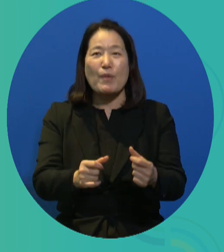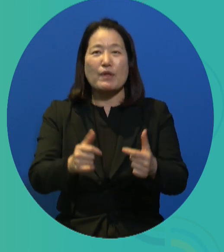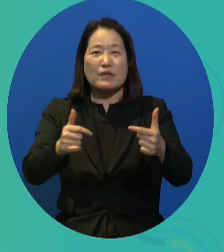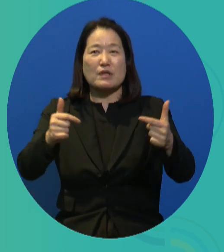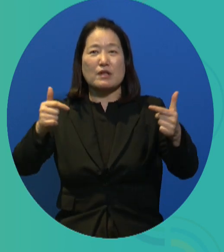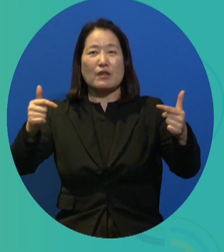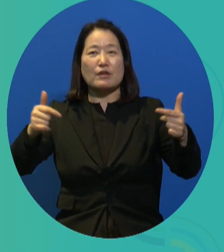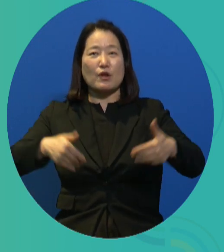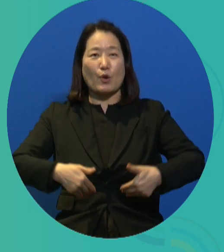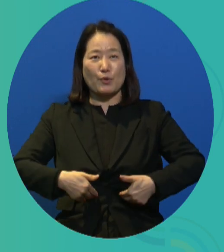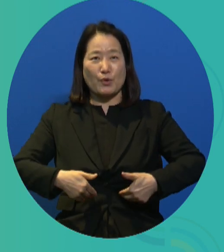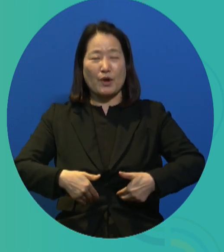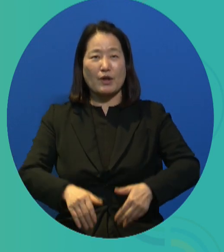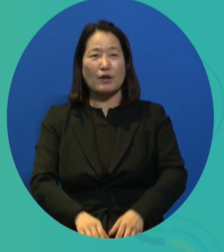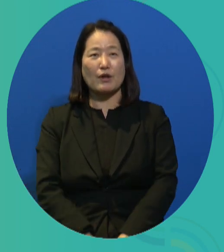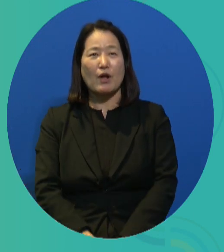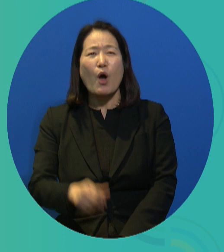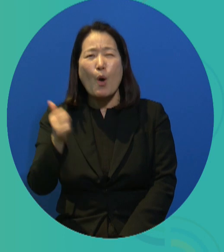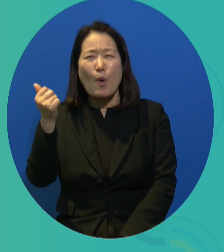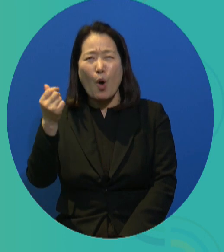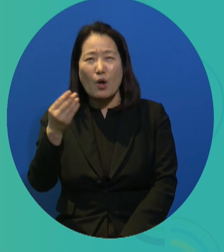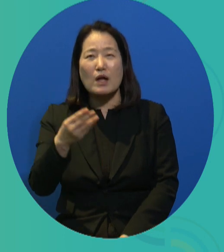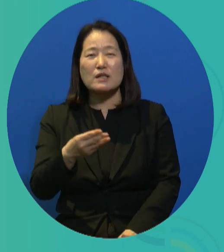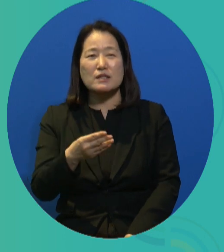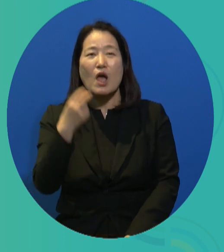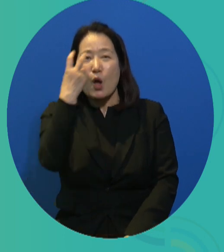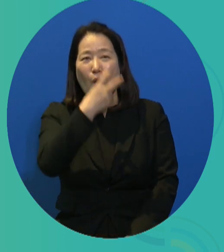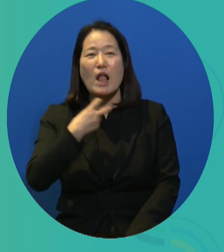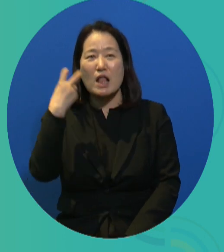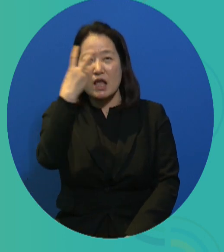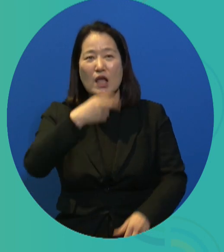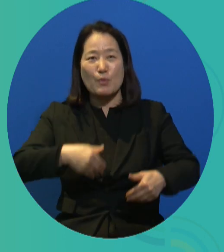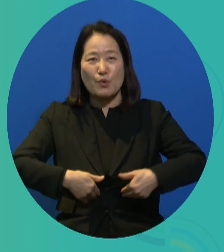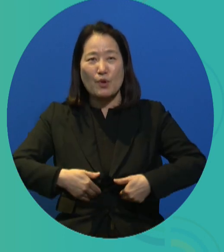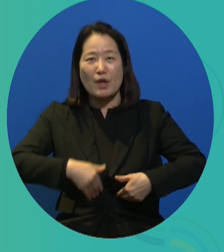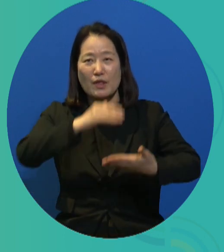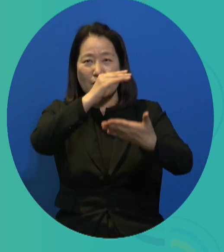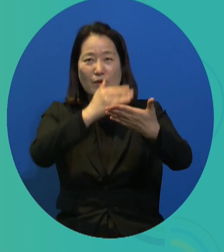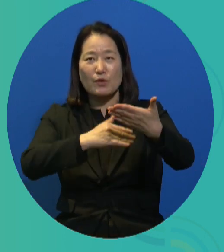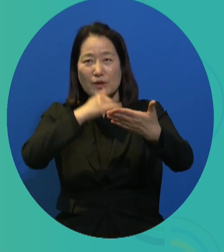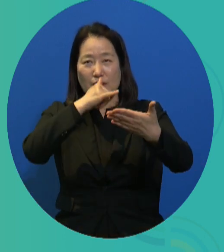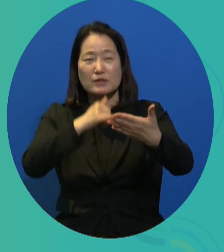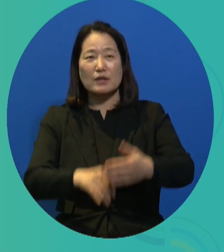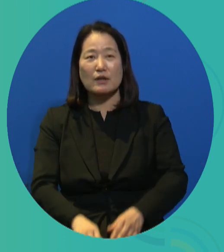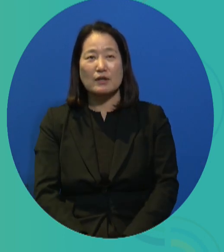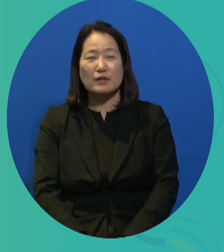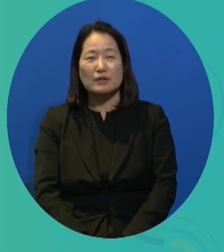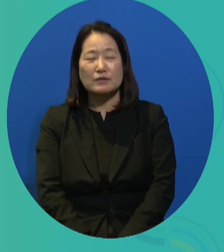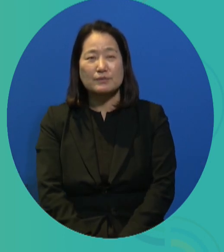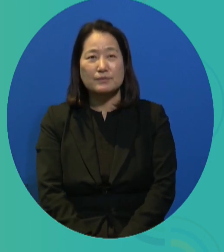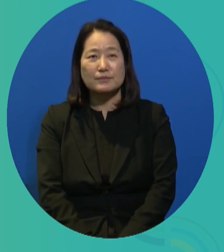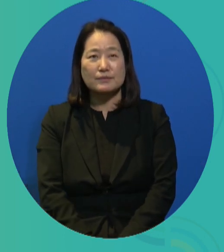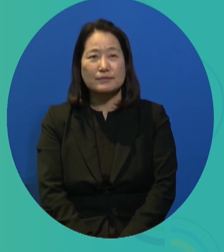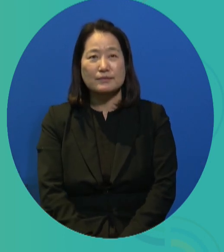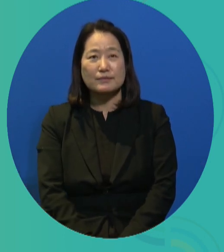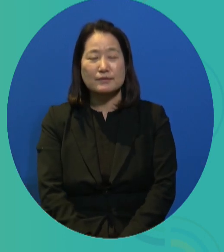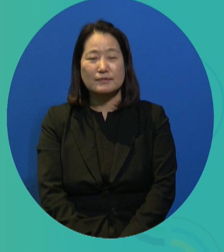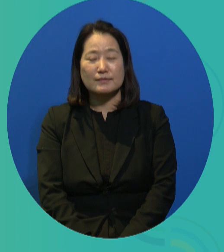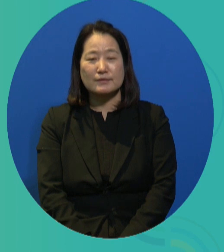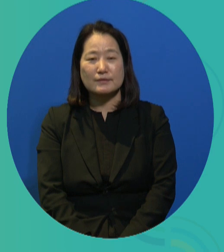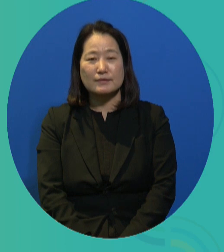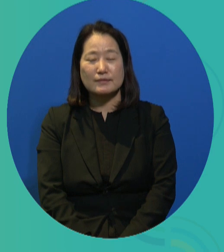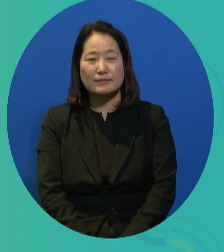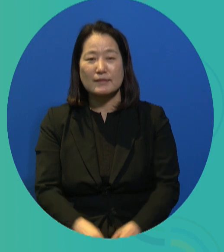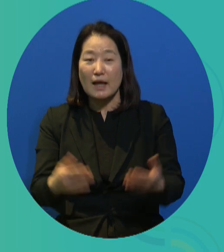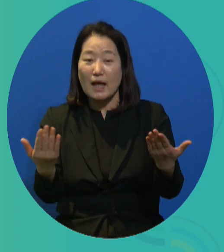to be maintained and it has to be expanded. And there are several areas we need to strengthen. First of all, when it